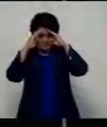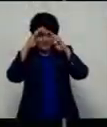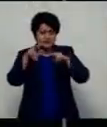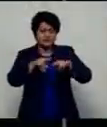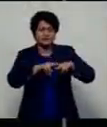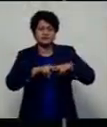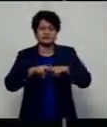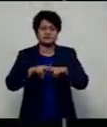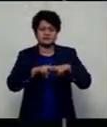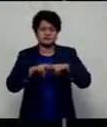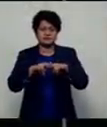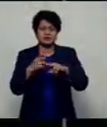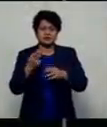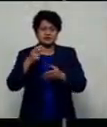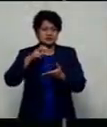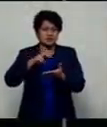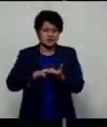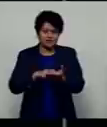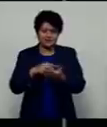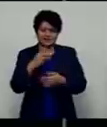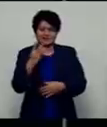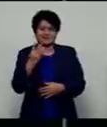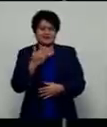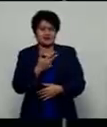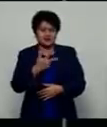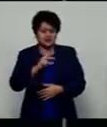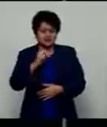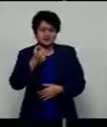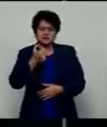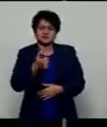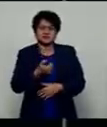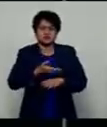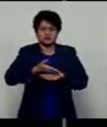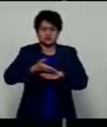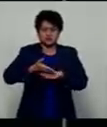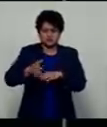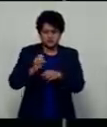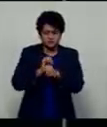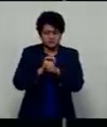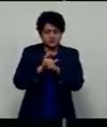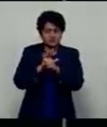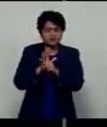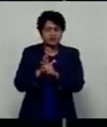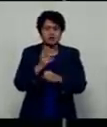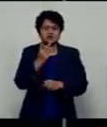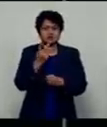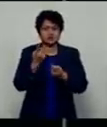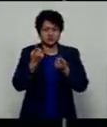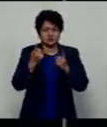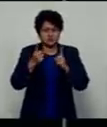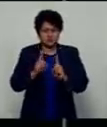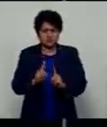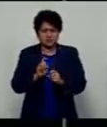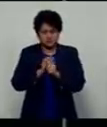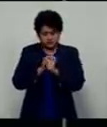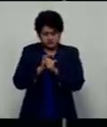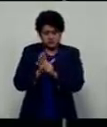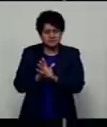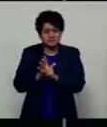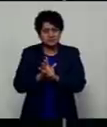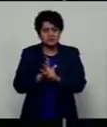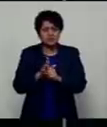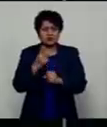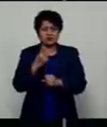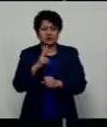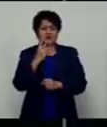Fiji has recorded 386 new cases of COVID-19 and two COVID-19 deaths for the